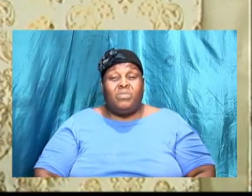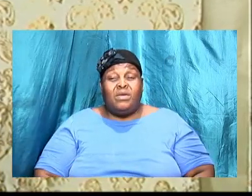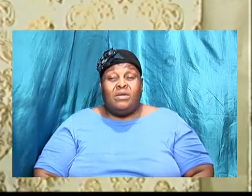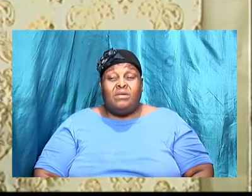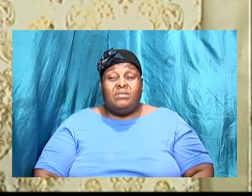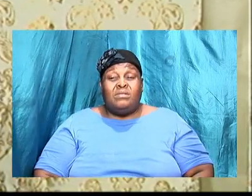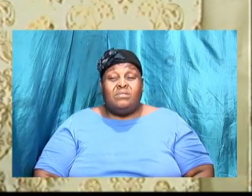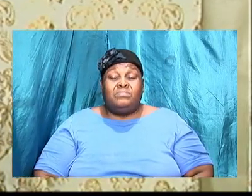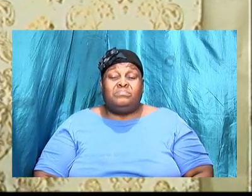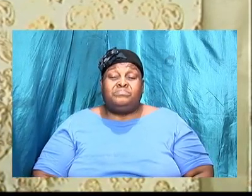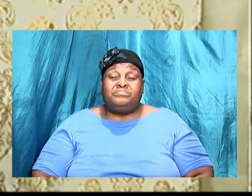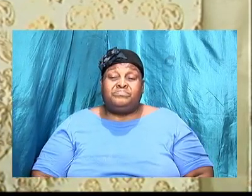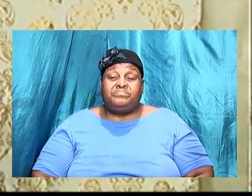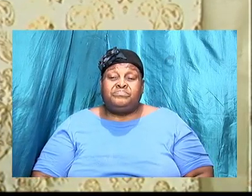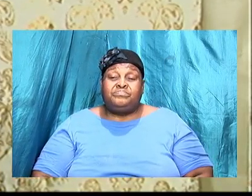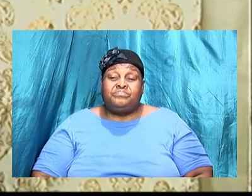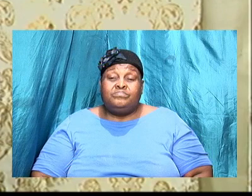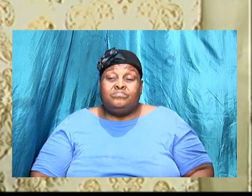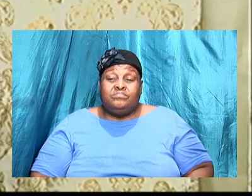rank be upon you